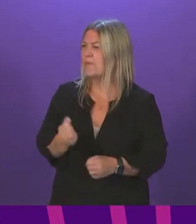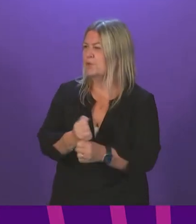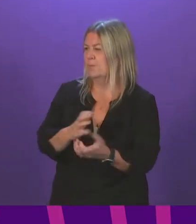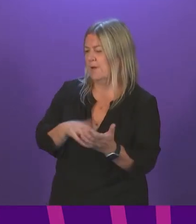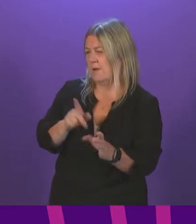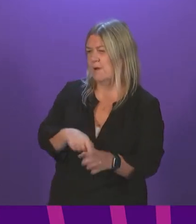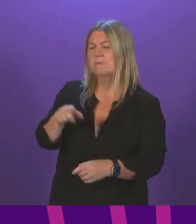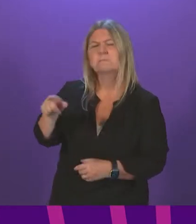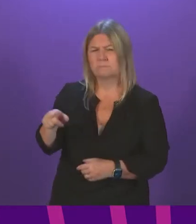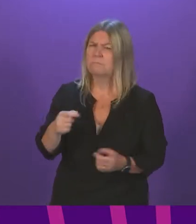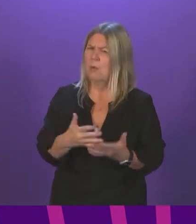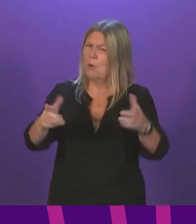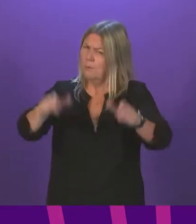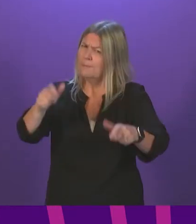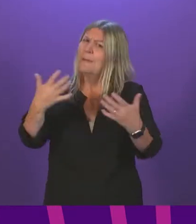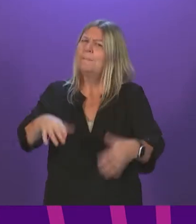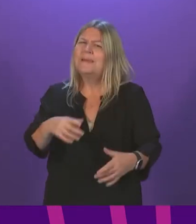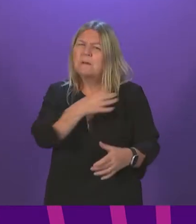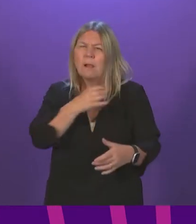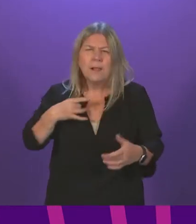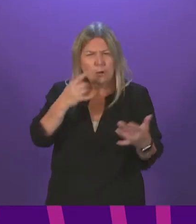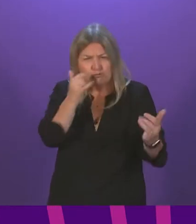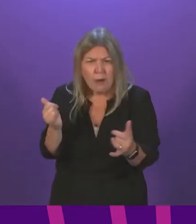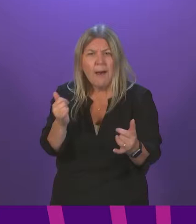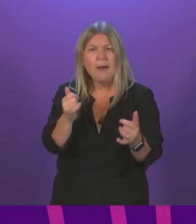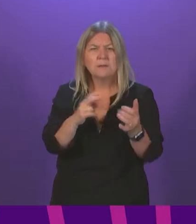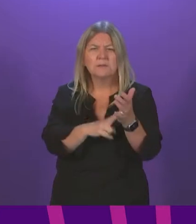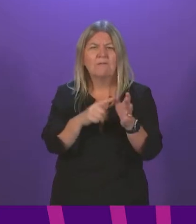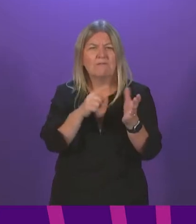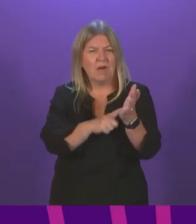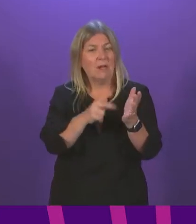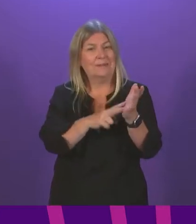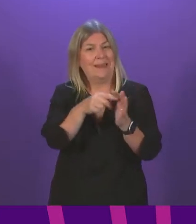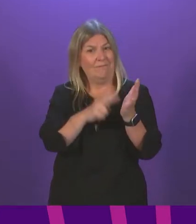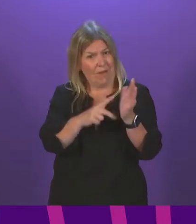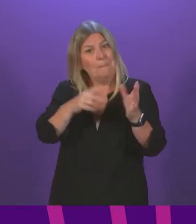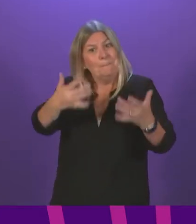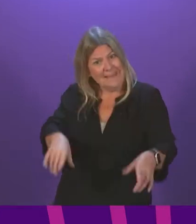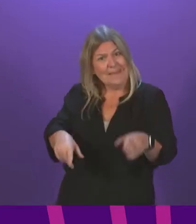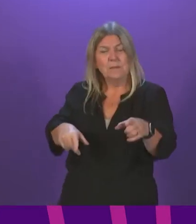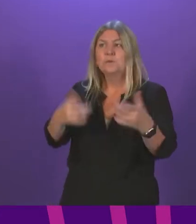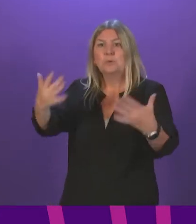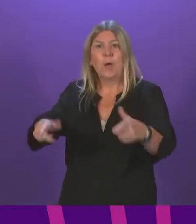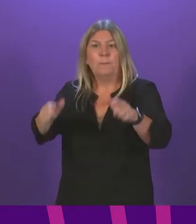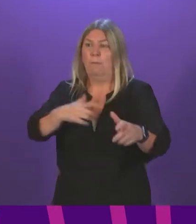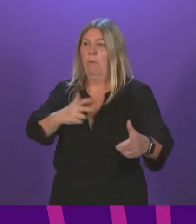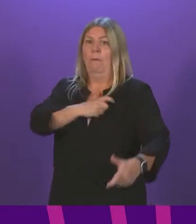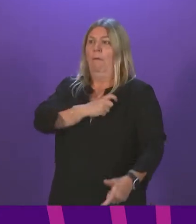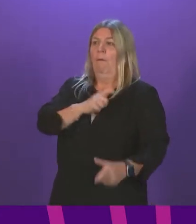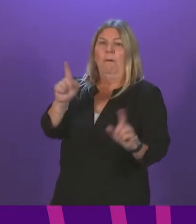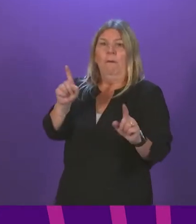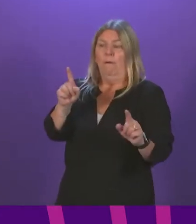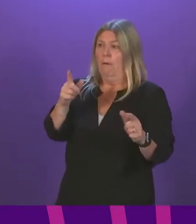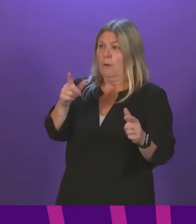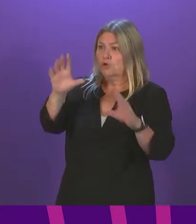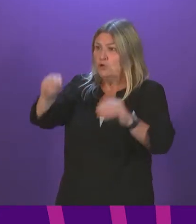in clinical trials of the Valneva vaccine, and this decision may understandably cause them anxiety about their vaccination status. Can the Cabinet